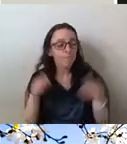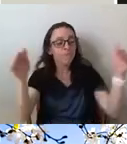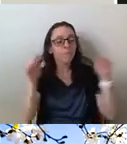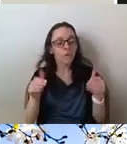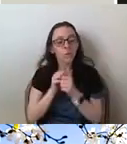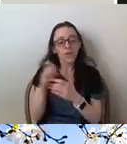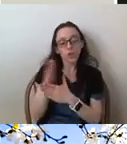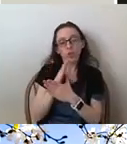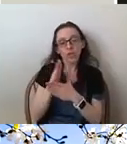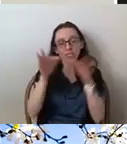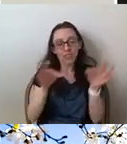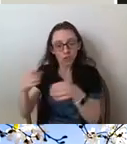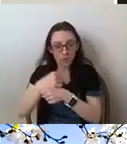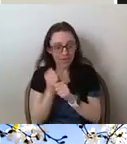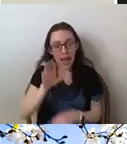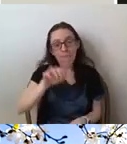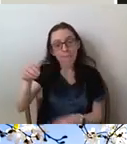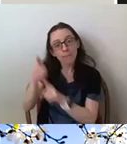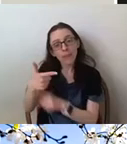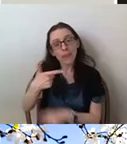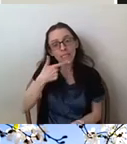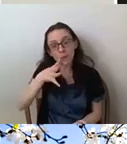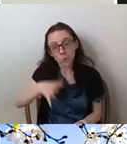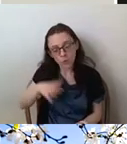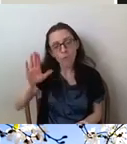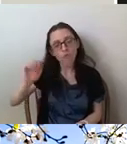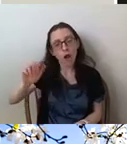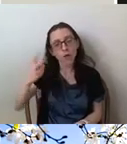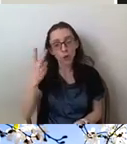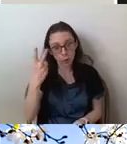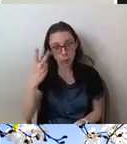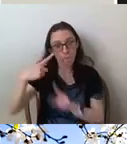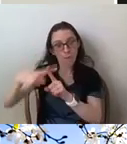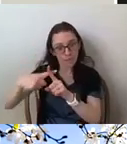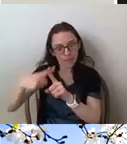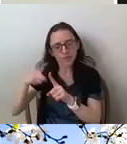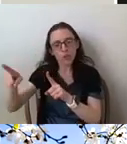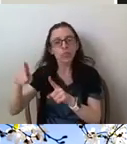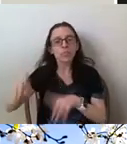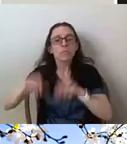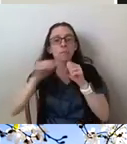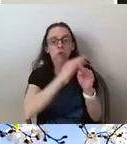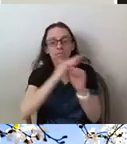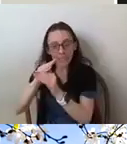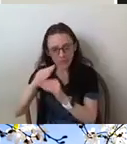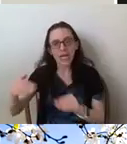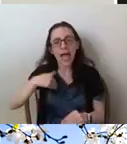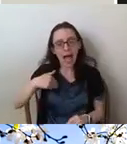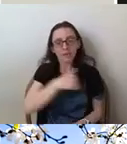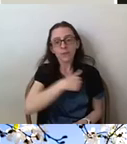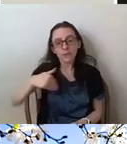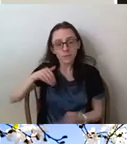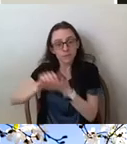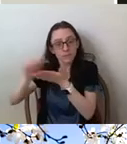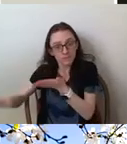is a lesbian woman who is BRCA-2 positive and has taken preventative measures by having both a mastectomy and hysterectomy.